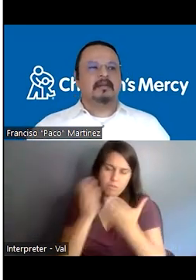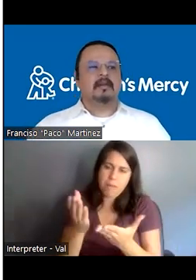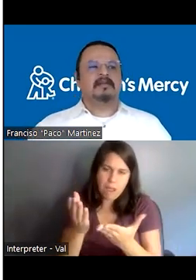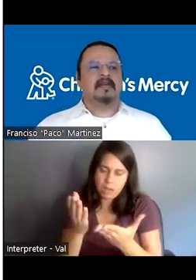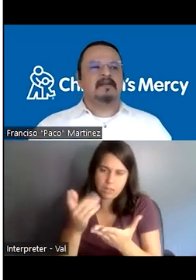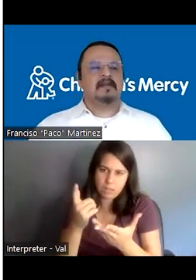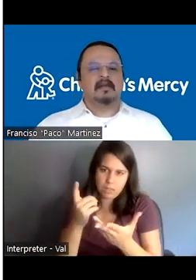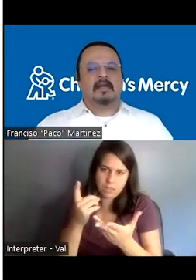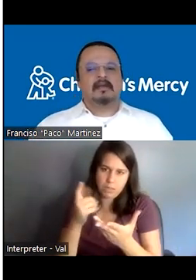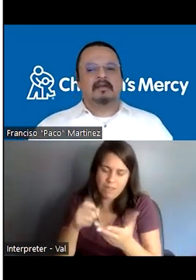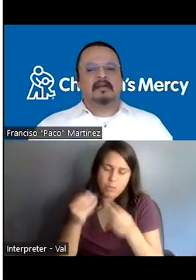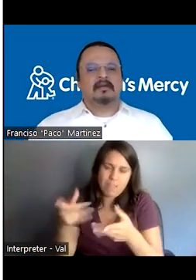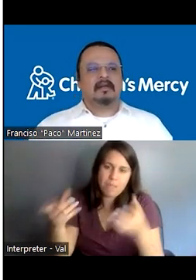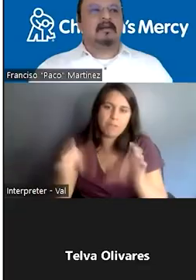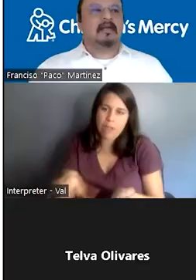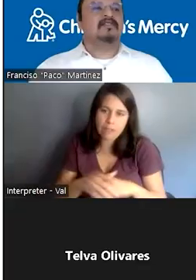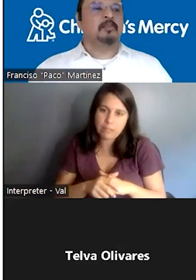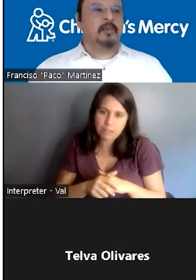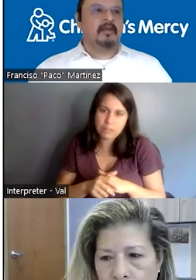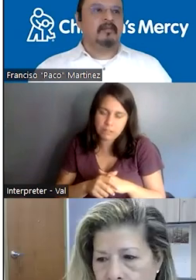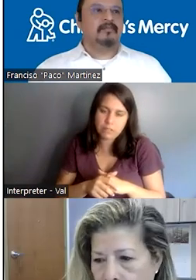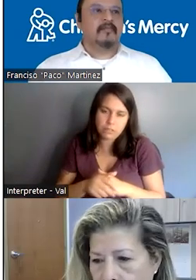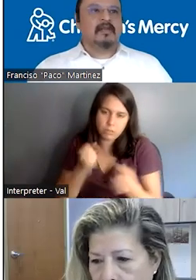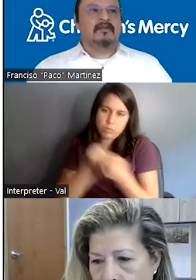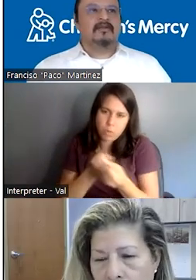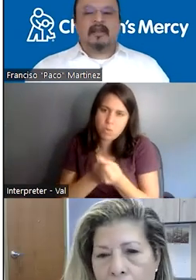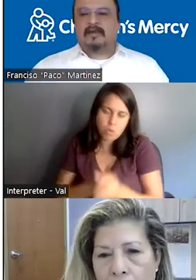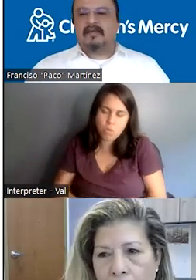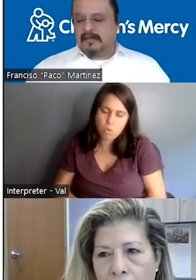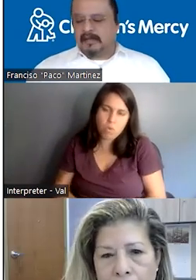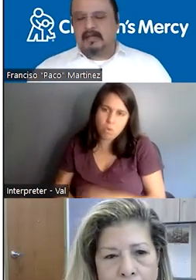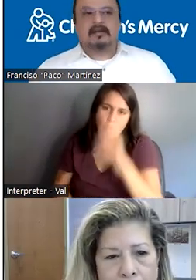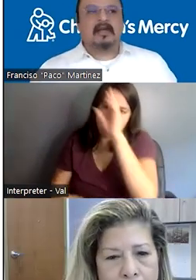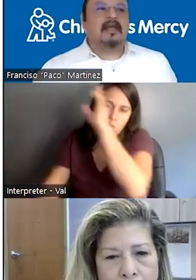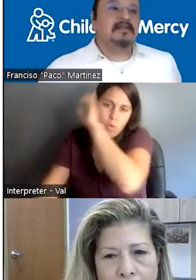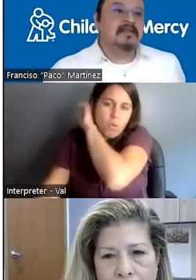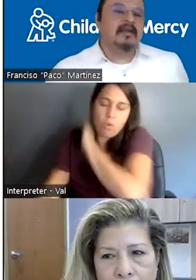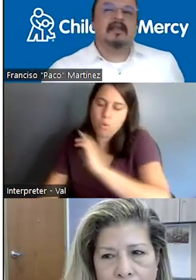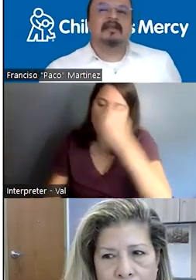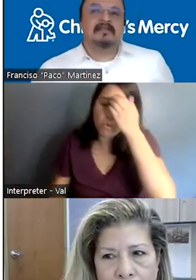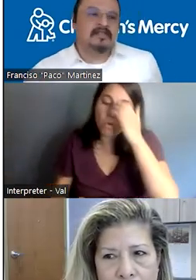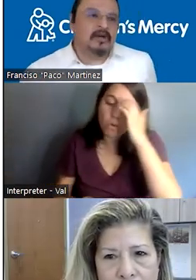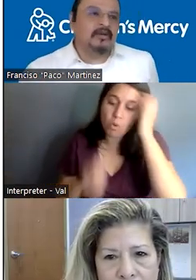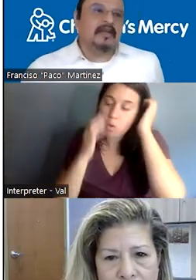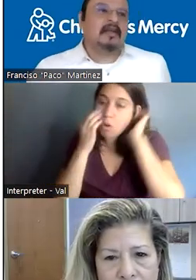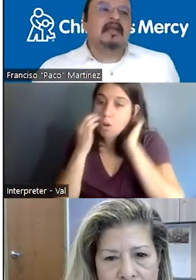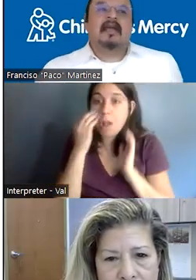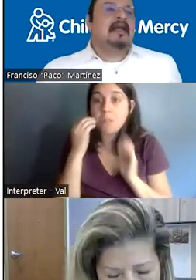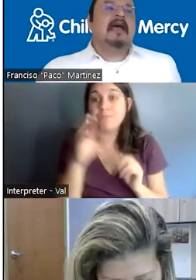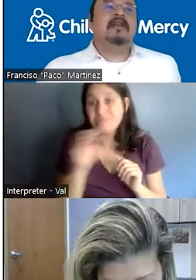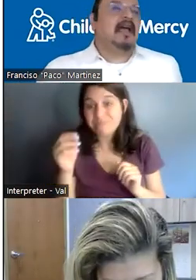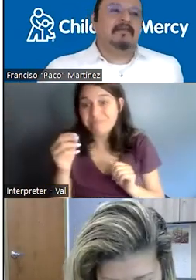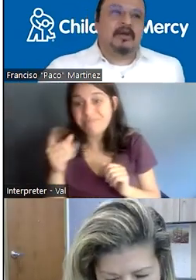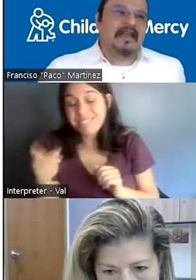need to give them a chance and, and, and, and support them. So that was the, and she, and then she told us like,